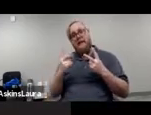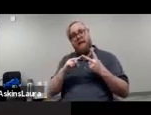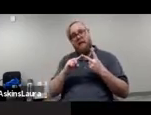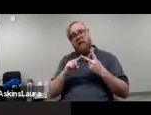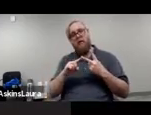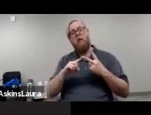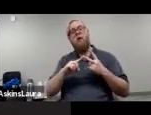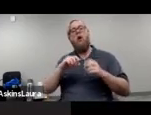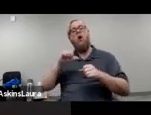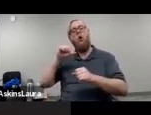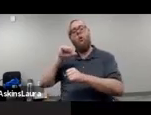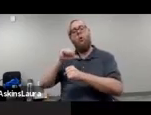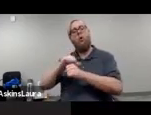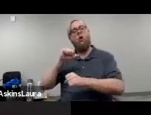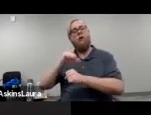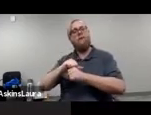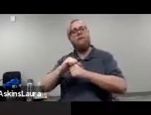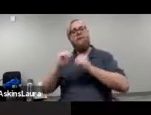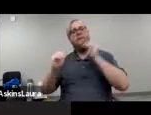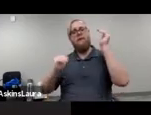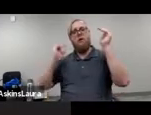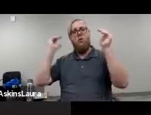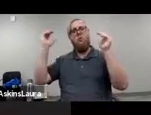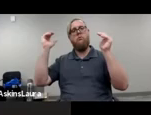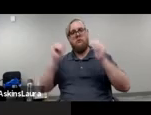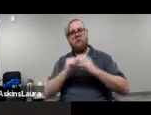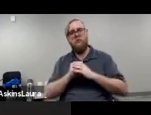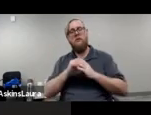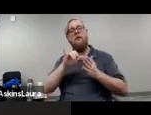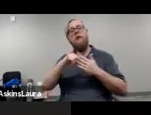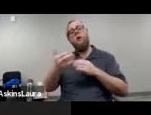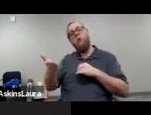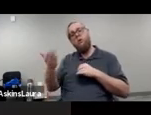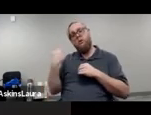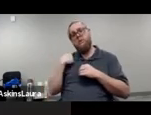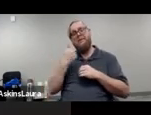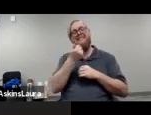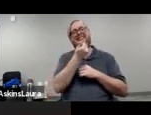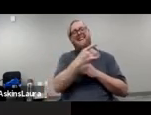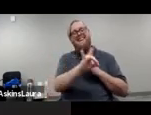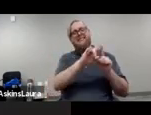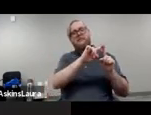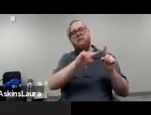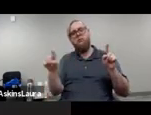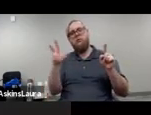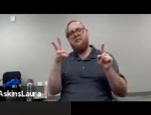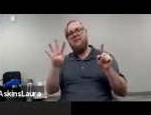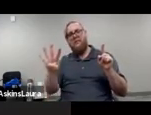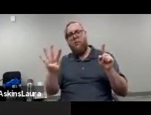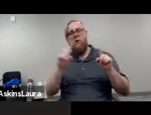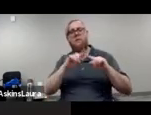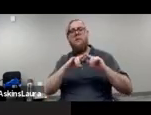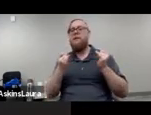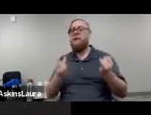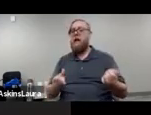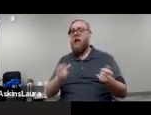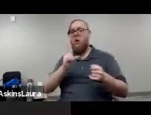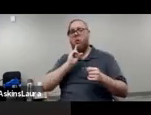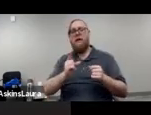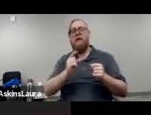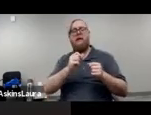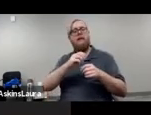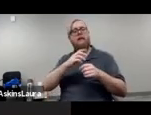age adults. This used to be the 18 to 64 population, but now it has really